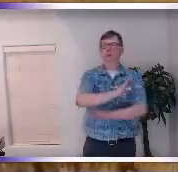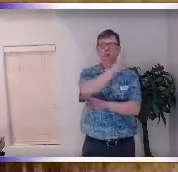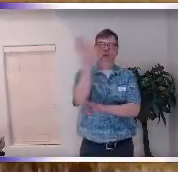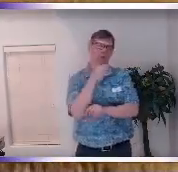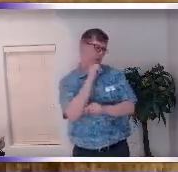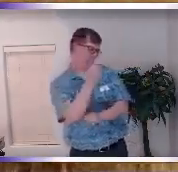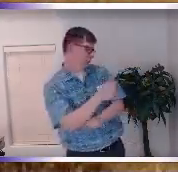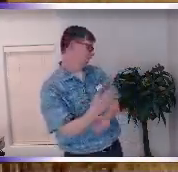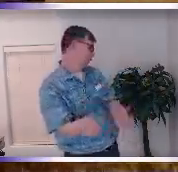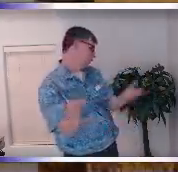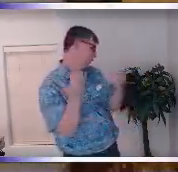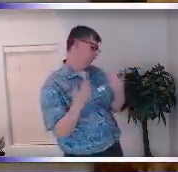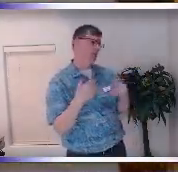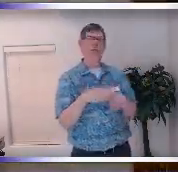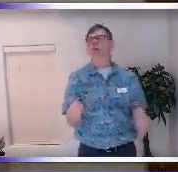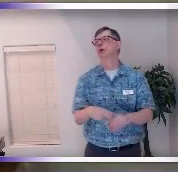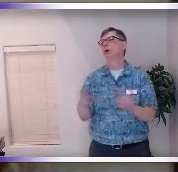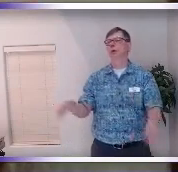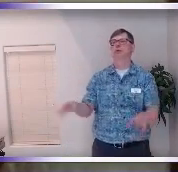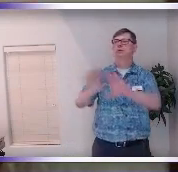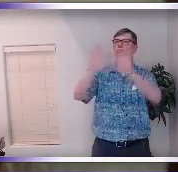you came along and decided that you needed to own the show